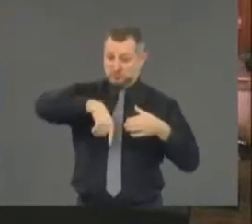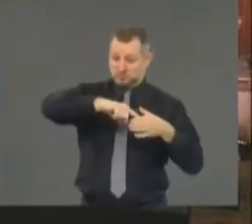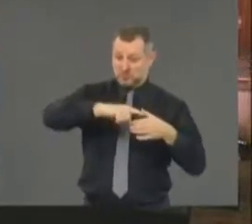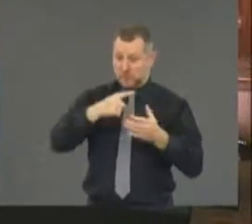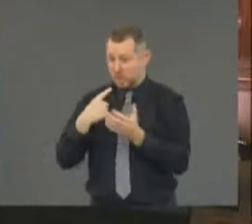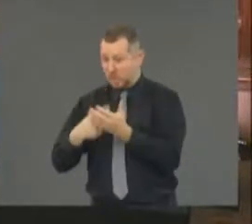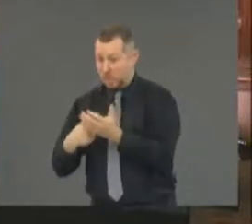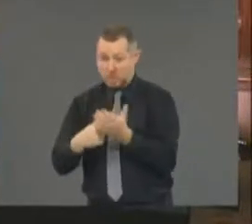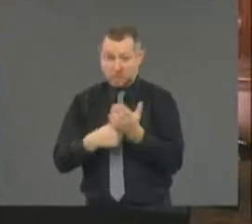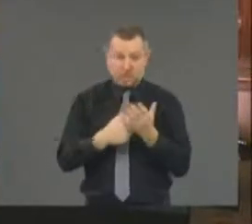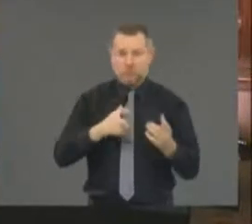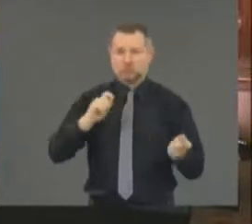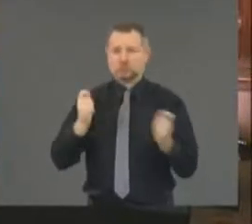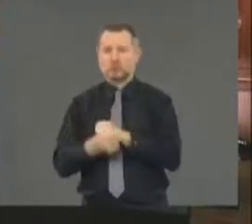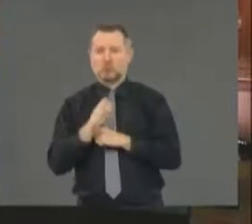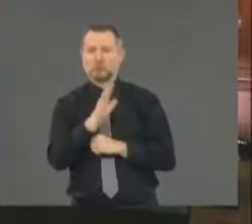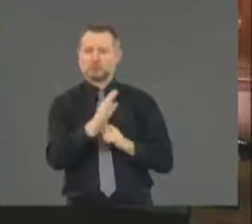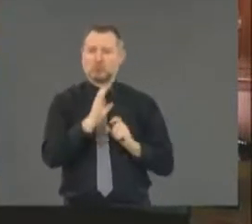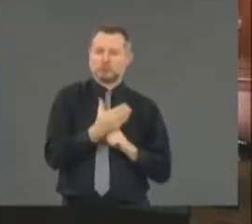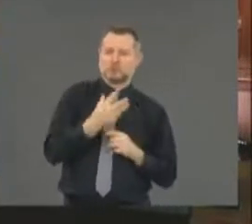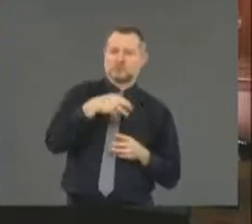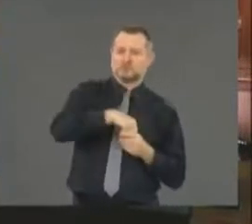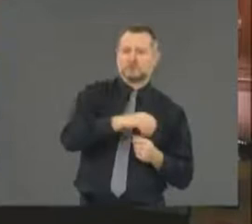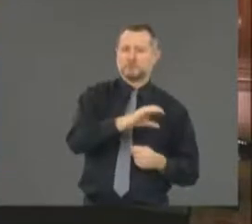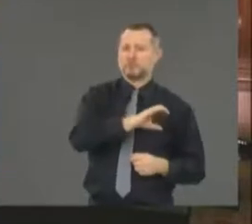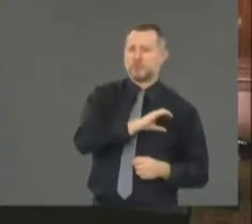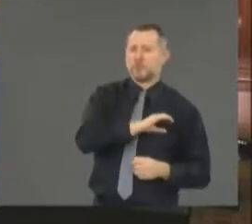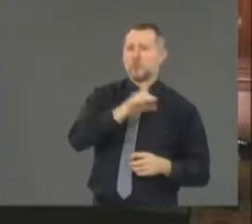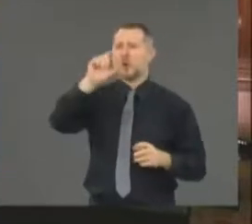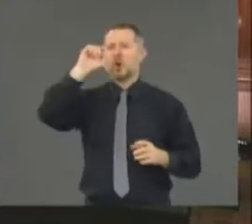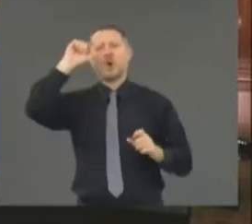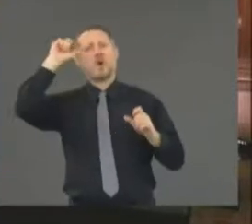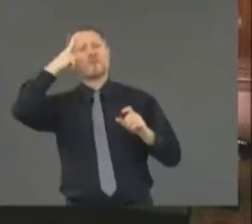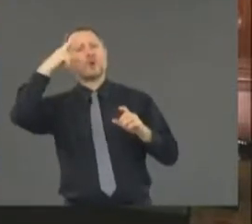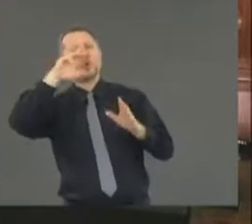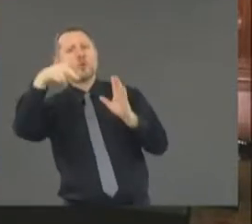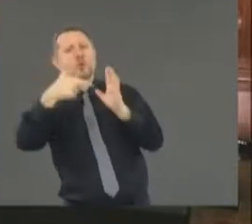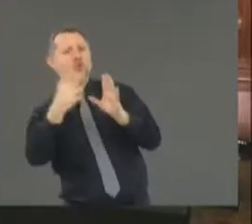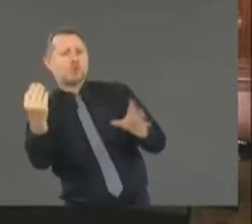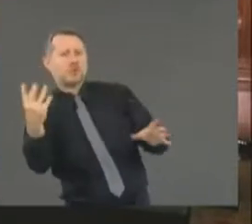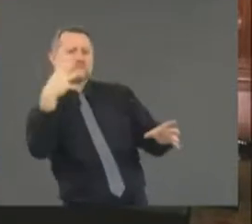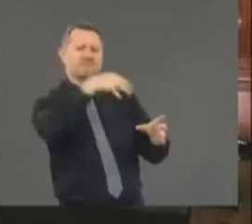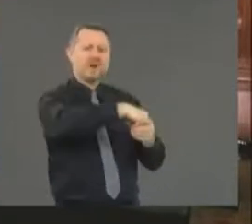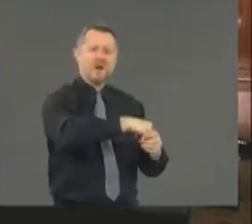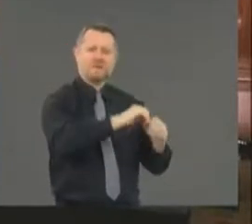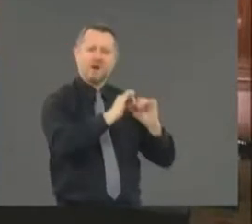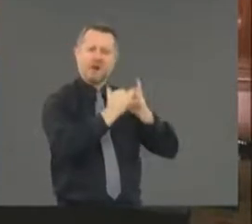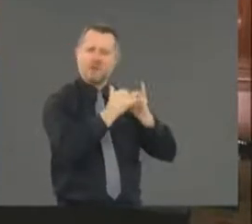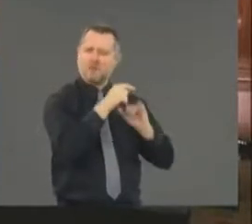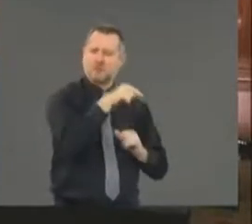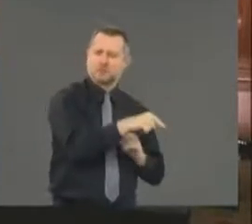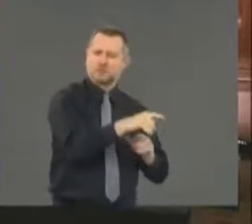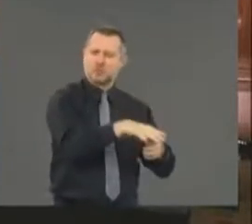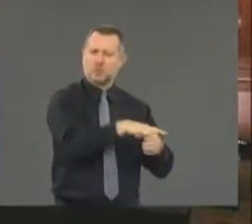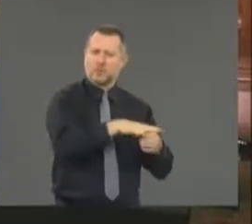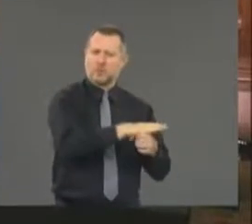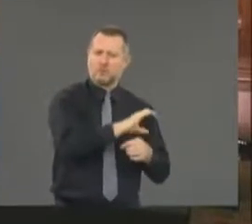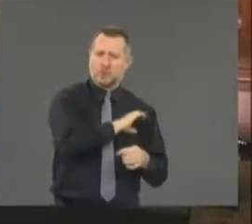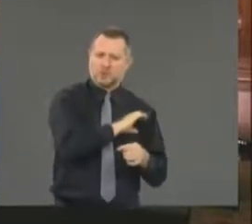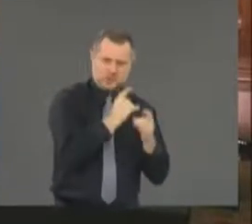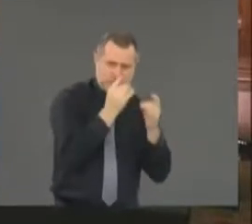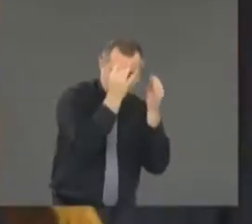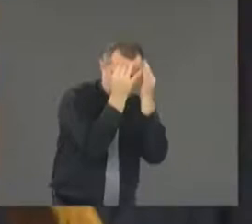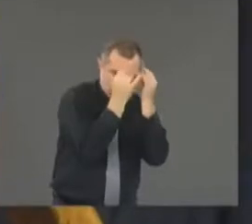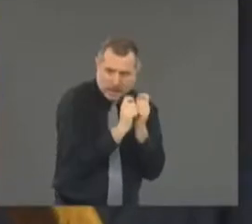culture. How do, you know, as governor, what's your role in sort of trying to get local agencies to start thinking about this idea?